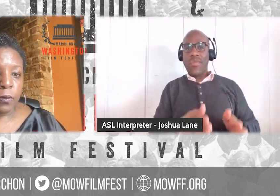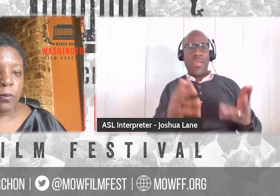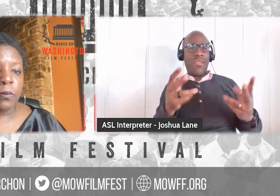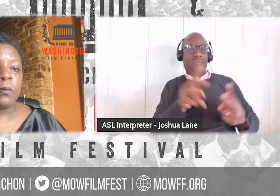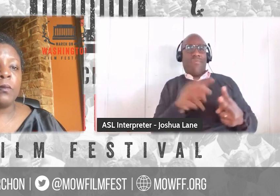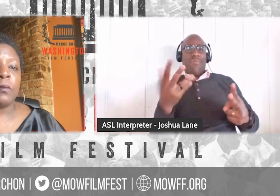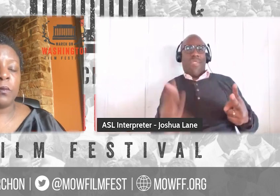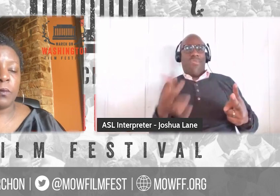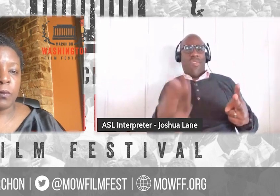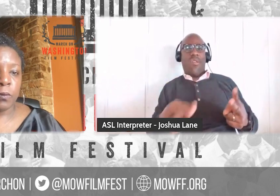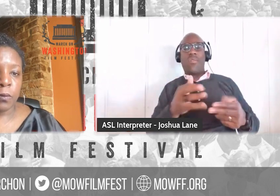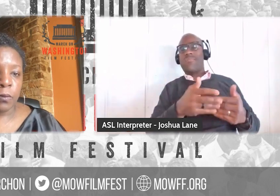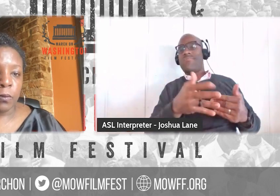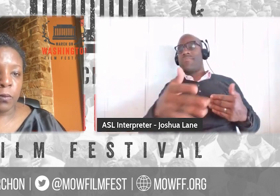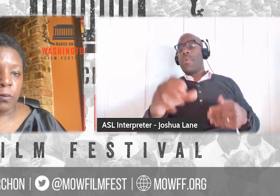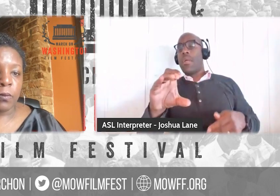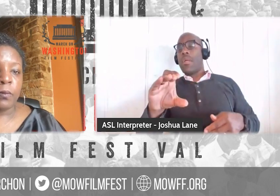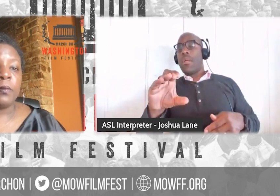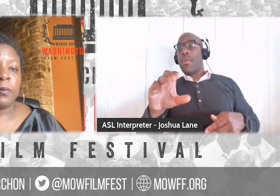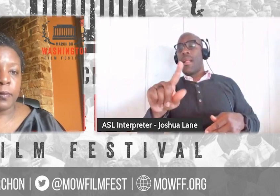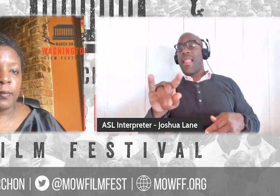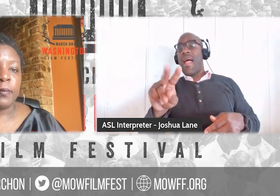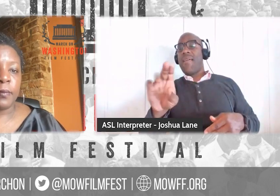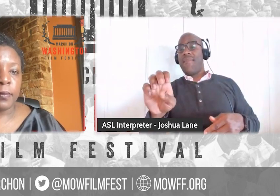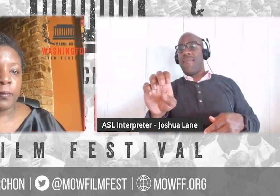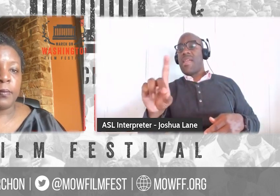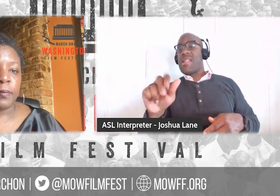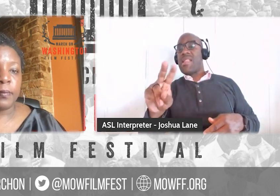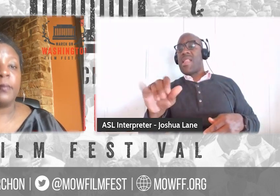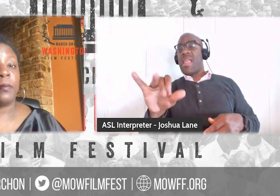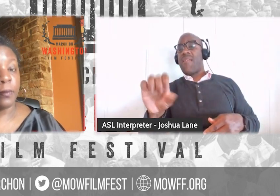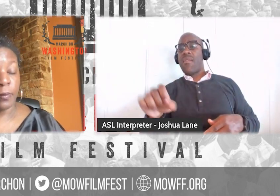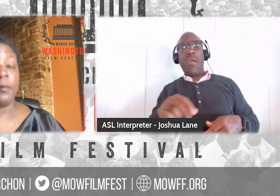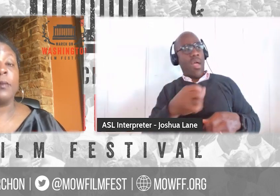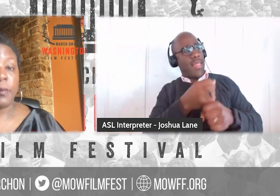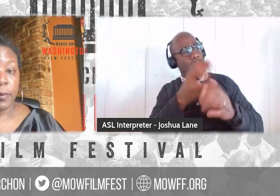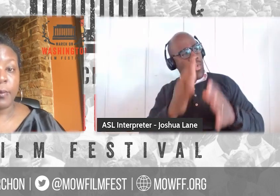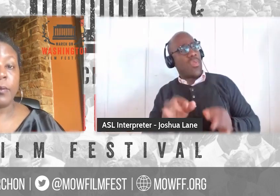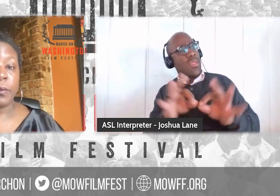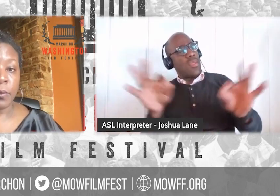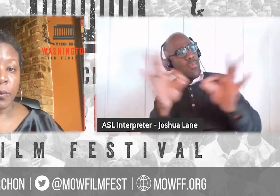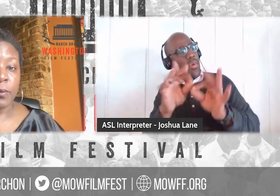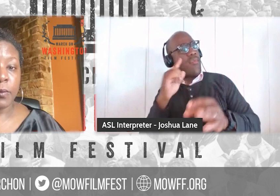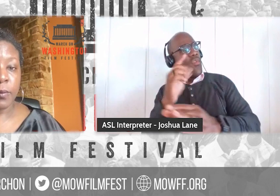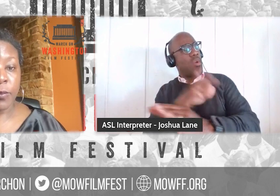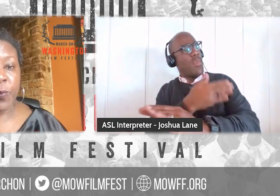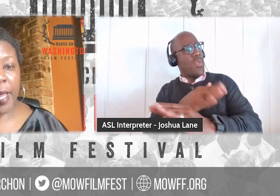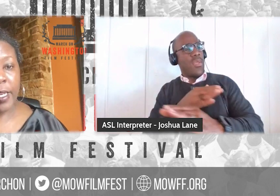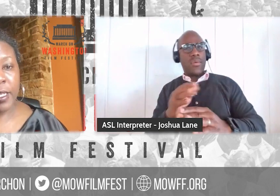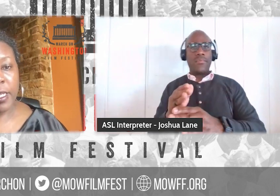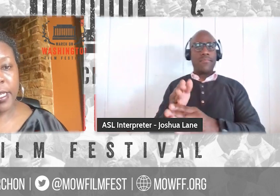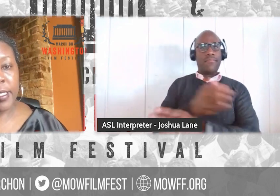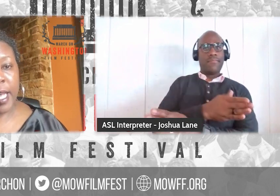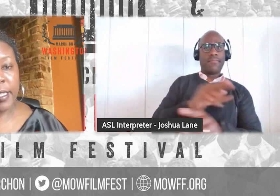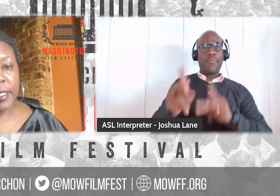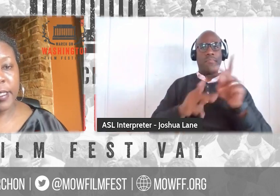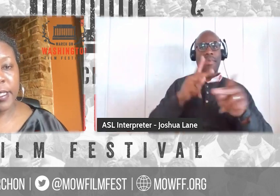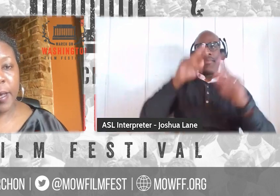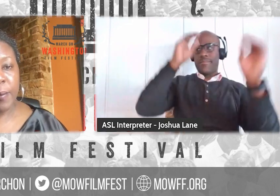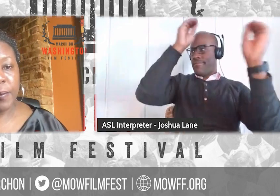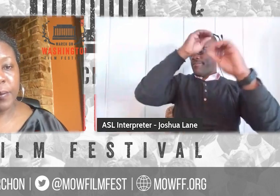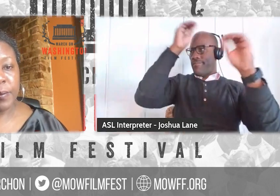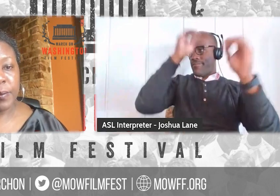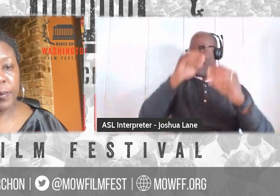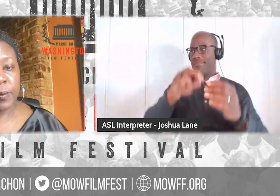university level. And Clive Davis was talking about how important the producer is, and people didn't know what that was. Exactly.